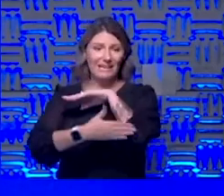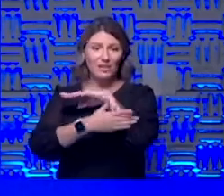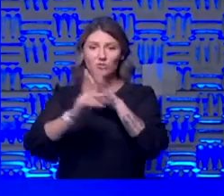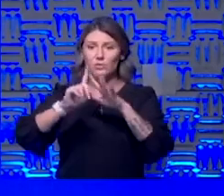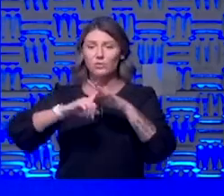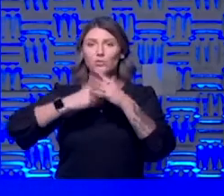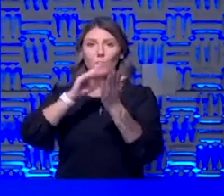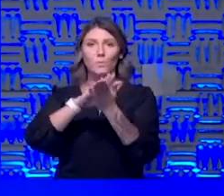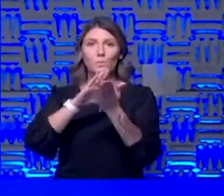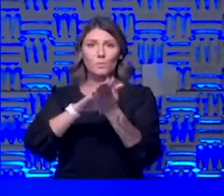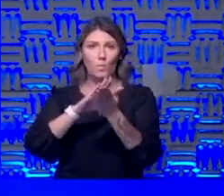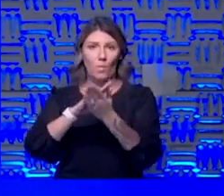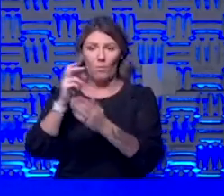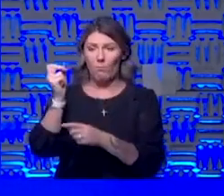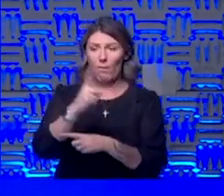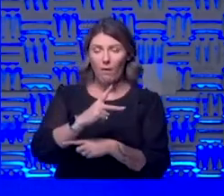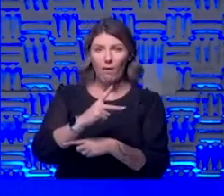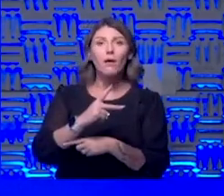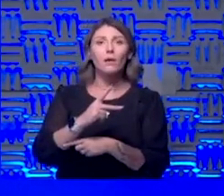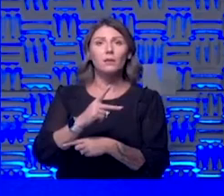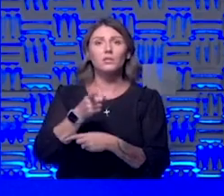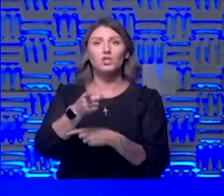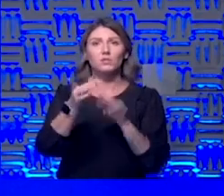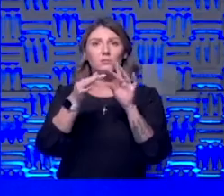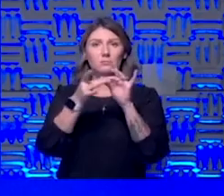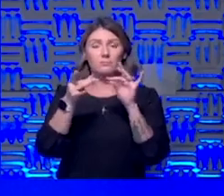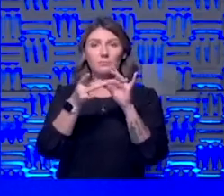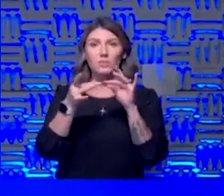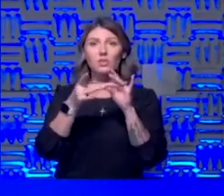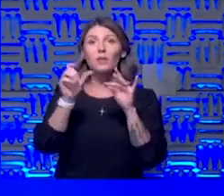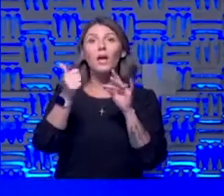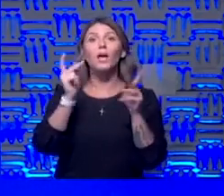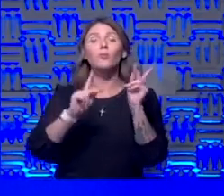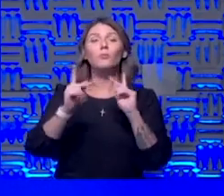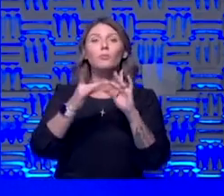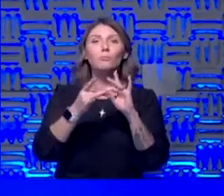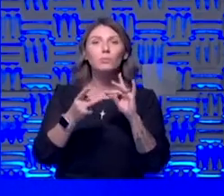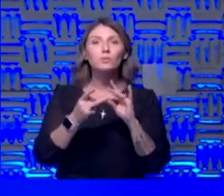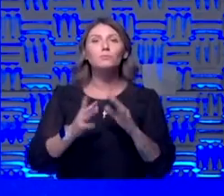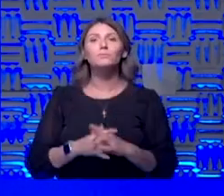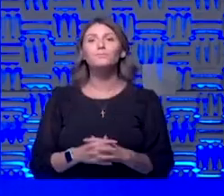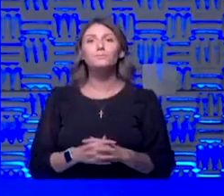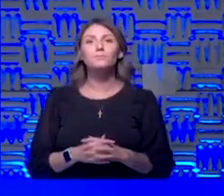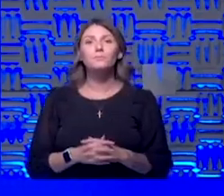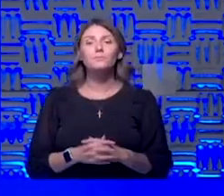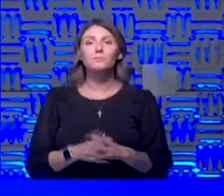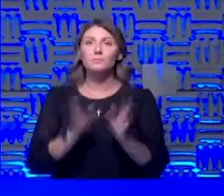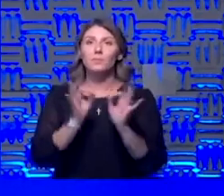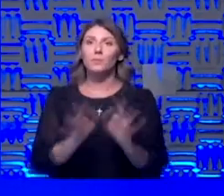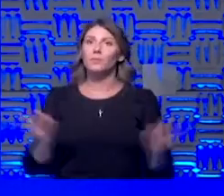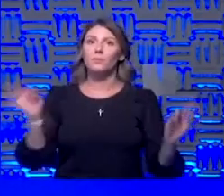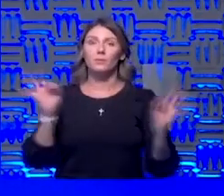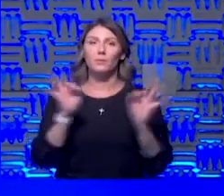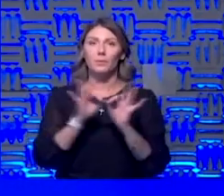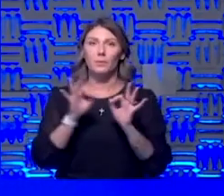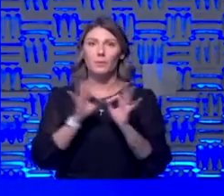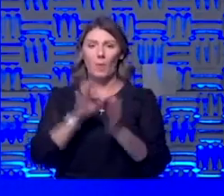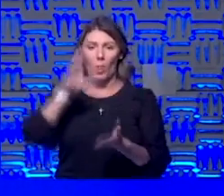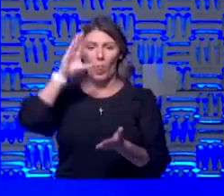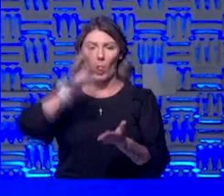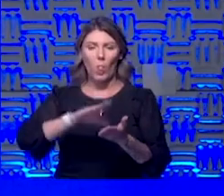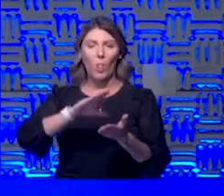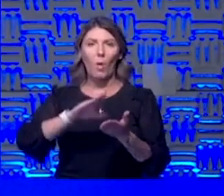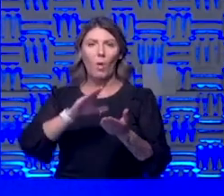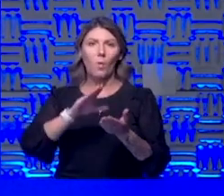school back um as she has stated and other people have stated it's imperative that there is a low amount of